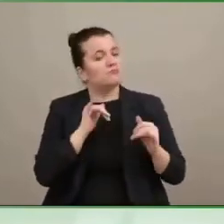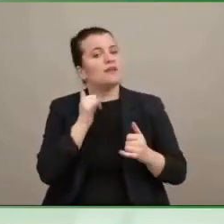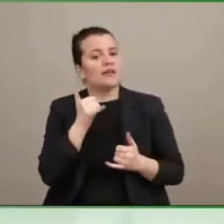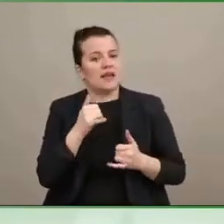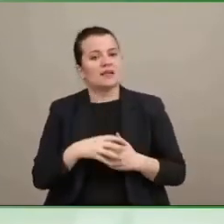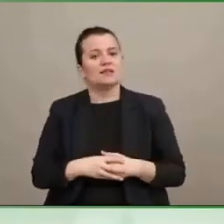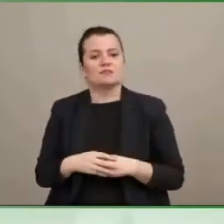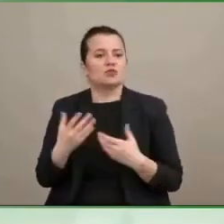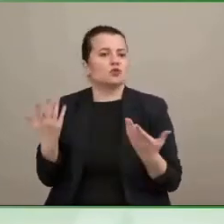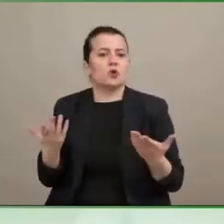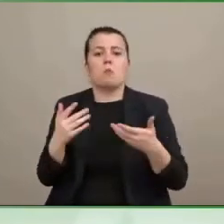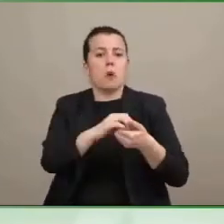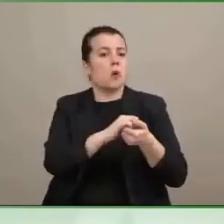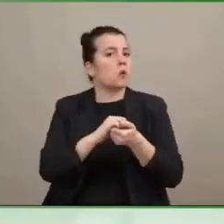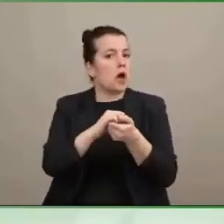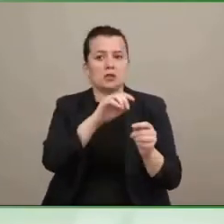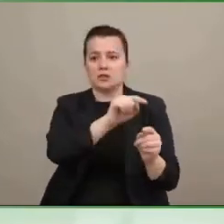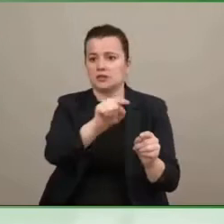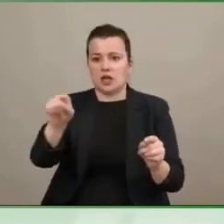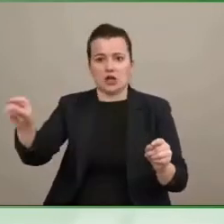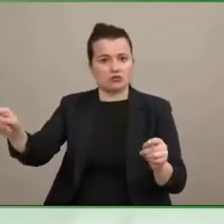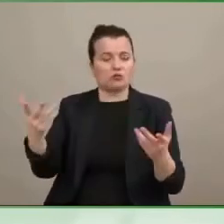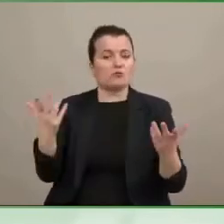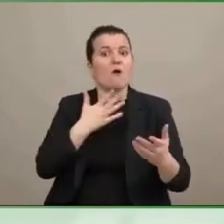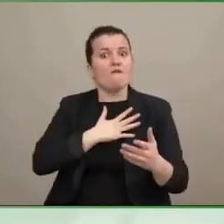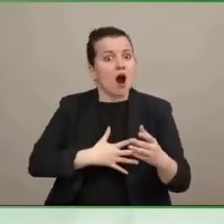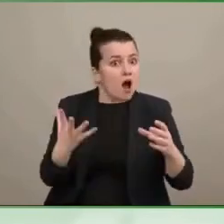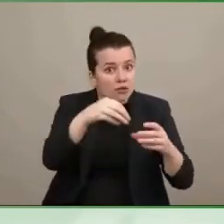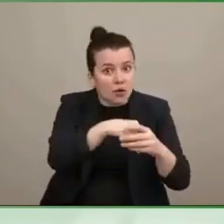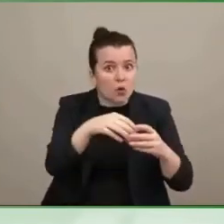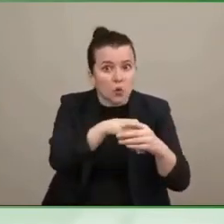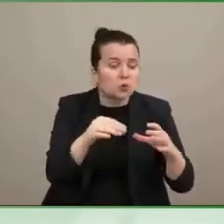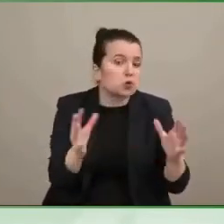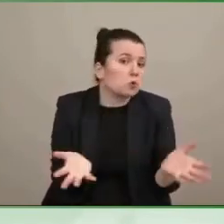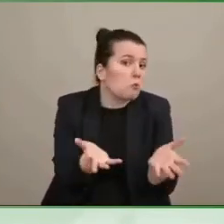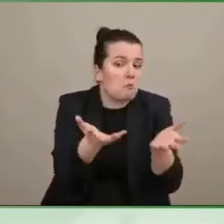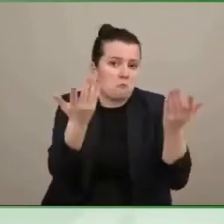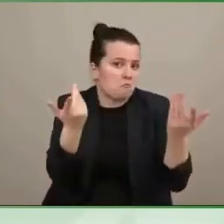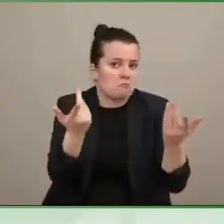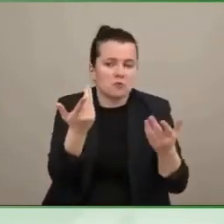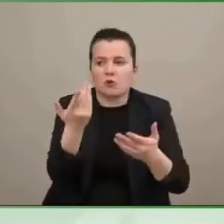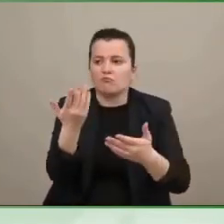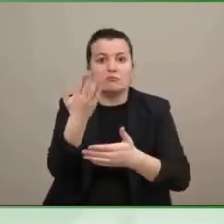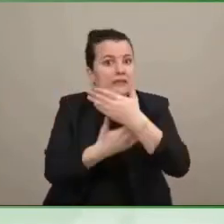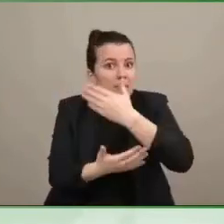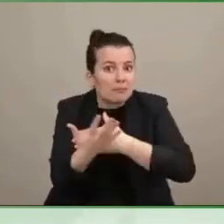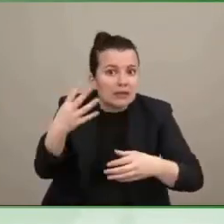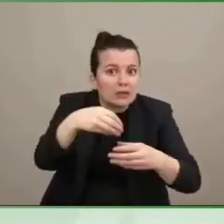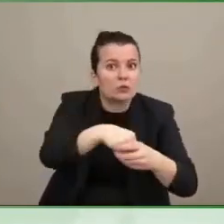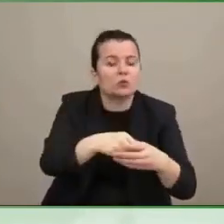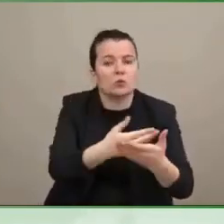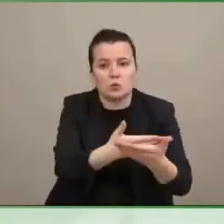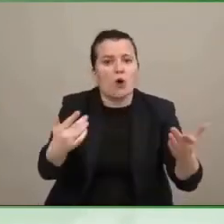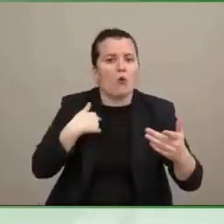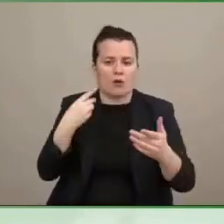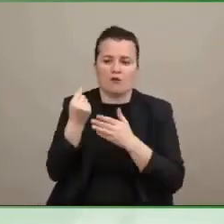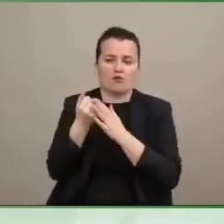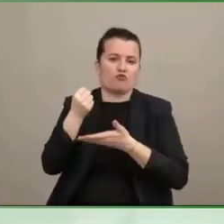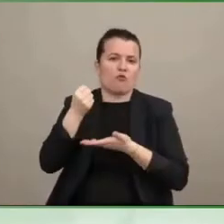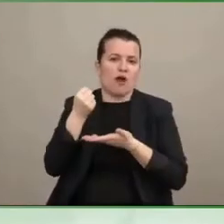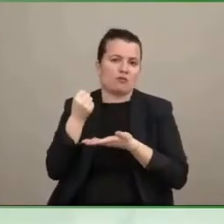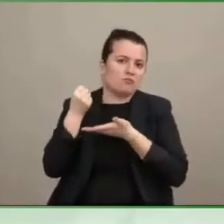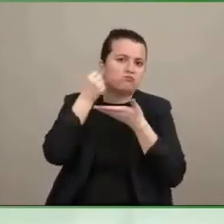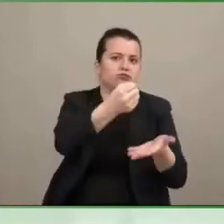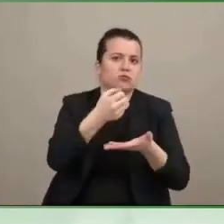are really trying to increase inclusion for people with disabilities. So as you really think about it, there's about 61